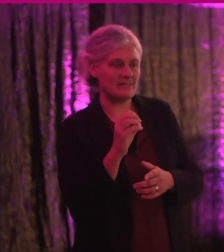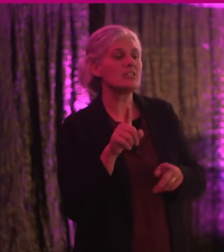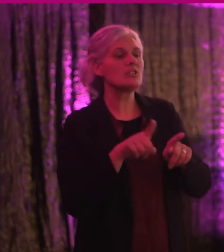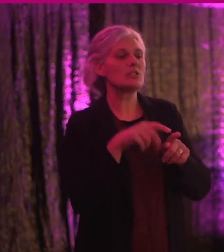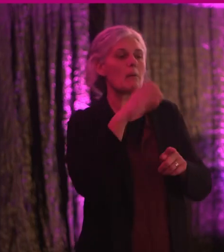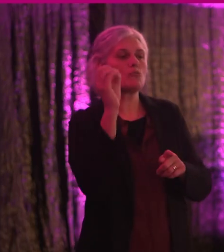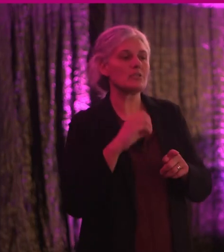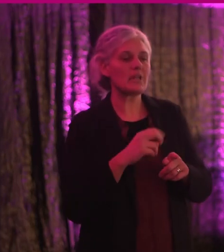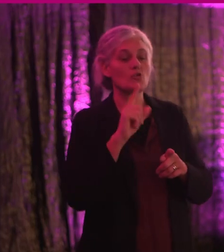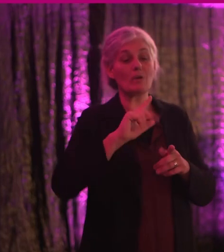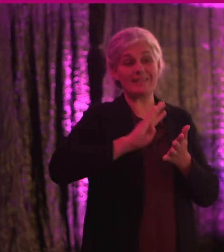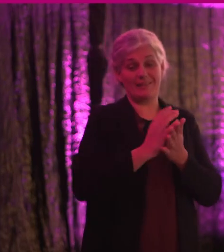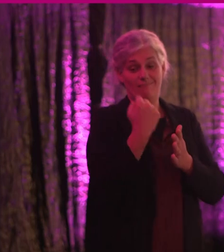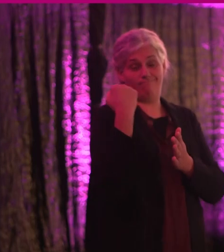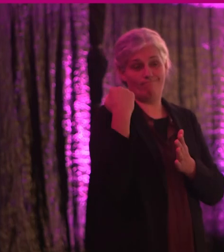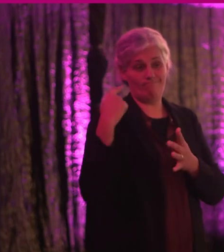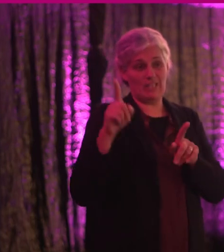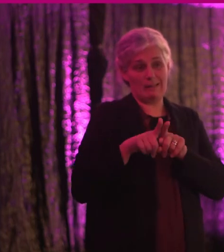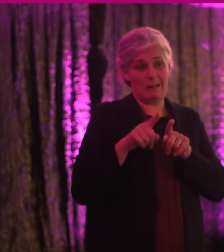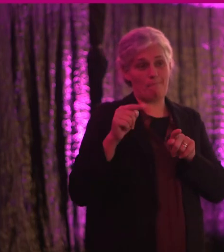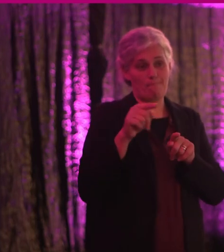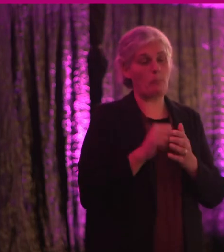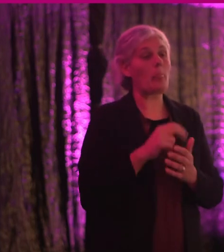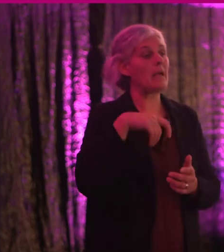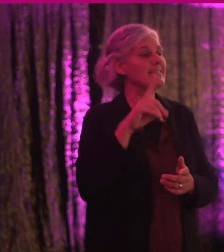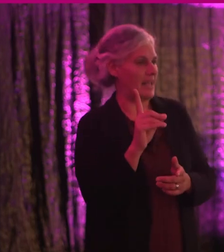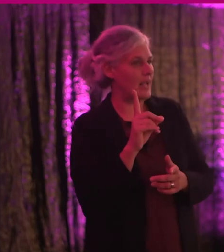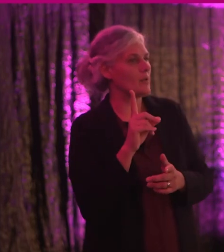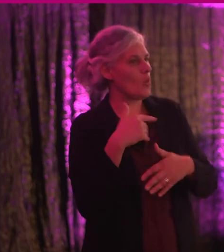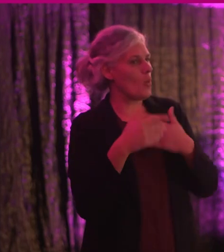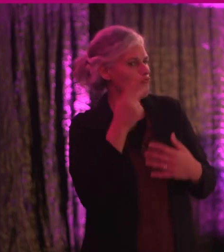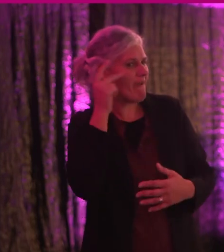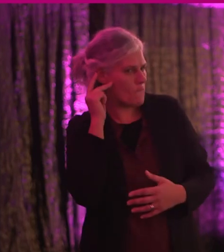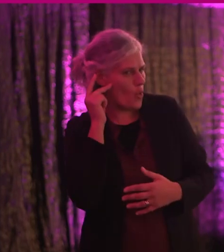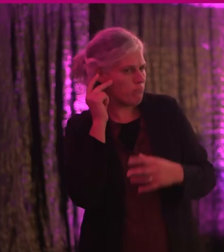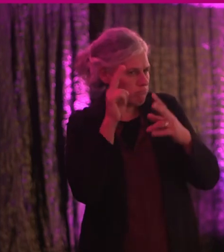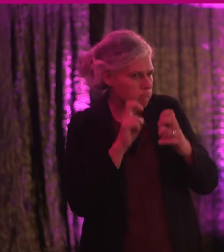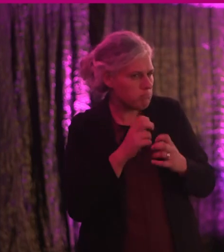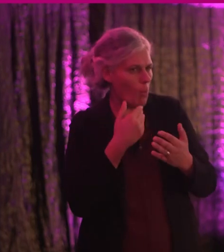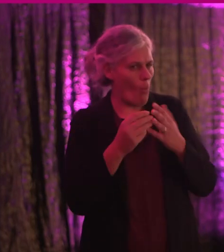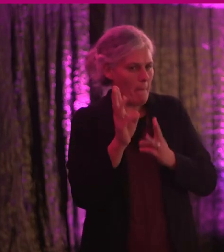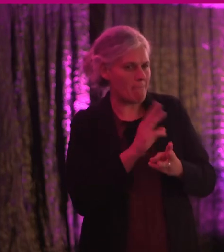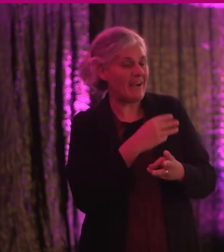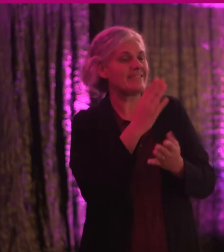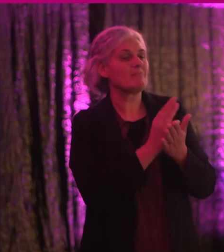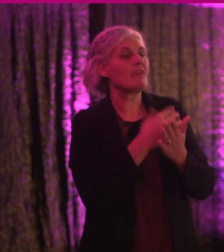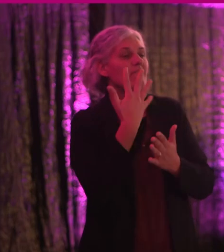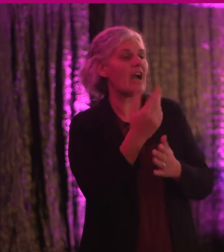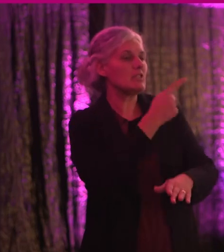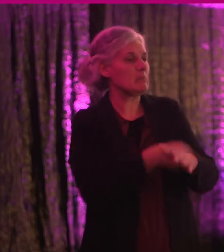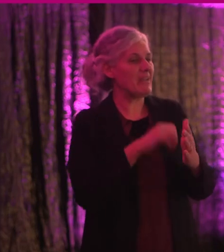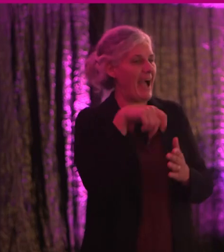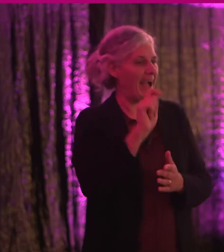percentage as in 2019. The NDA has undertaken a review of the operation of Part 5 of the Disability Act,